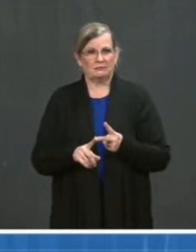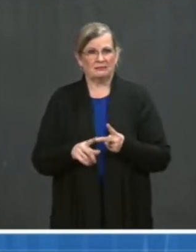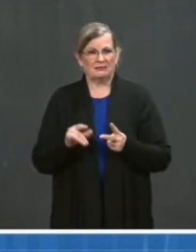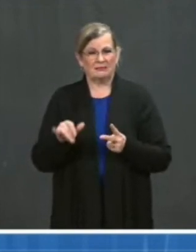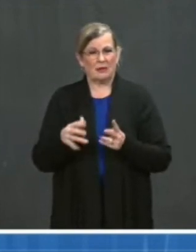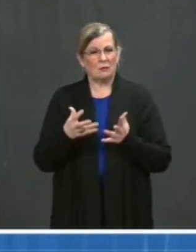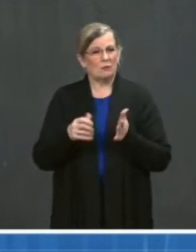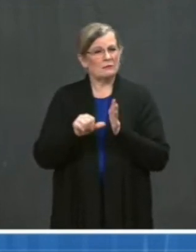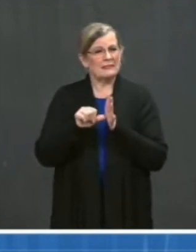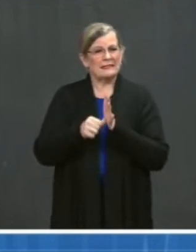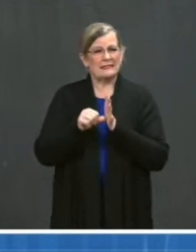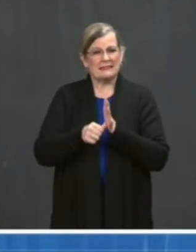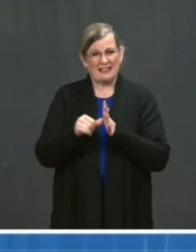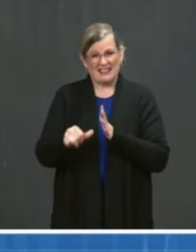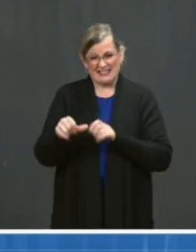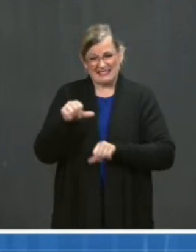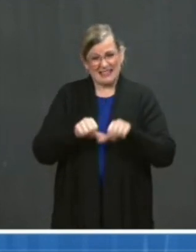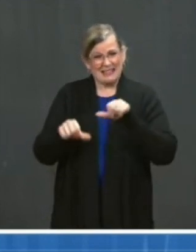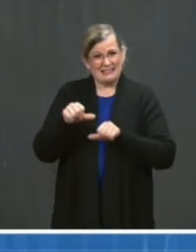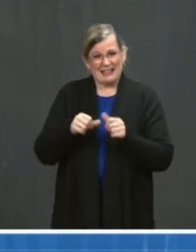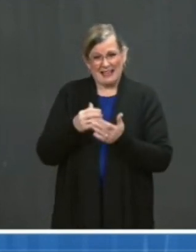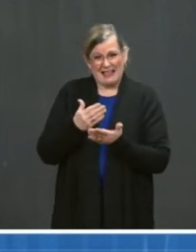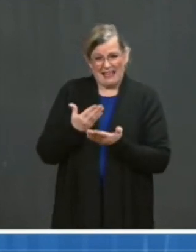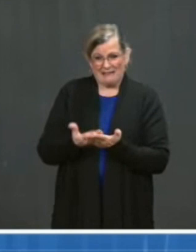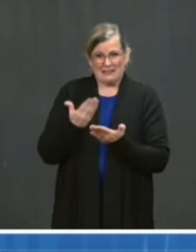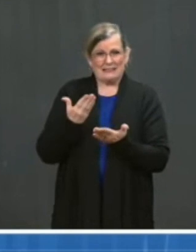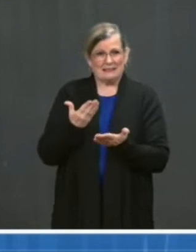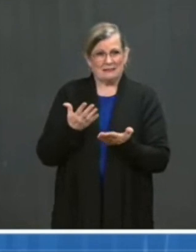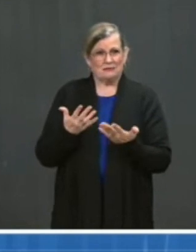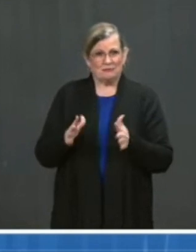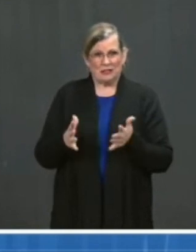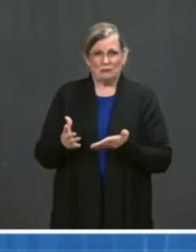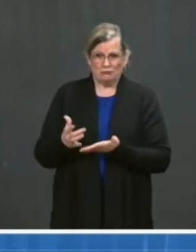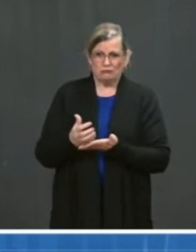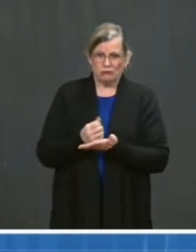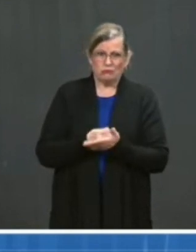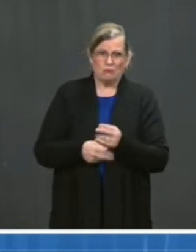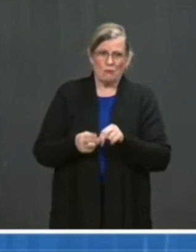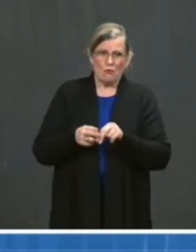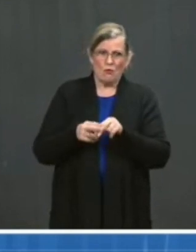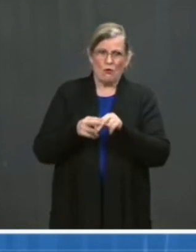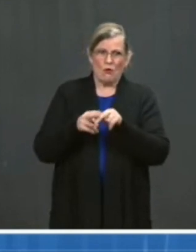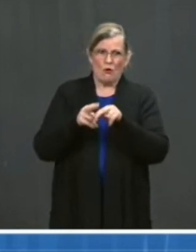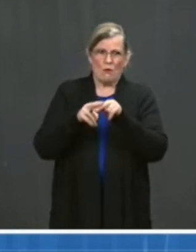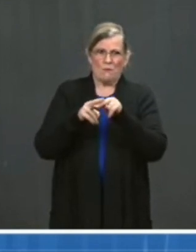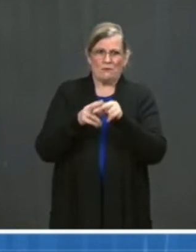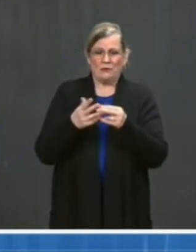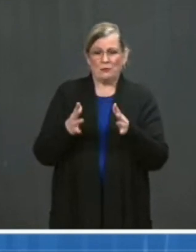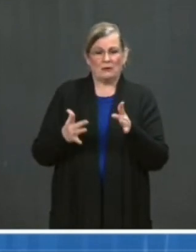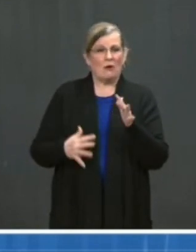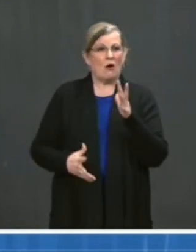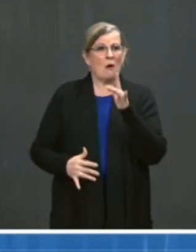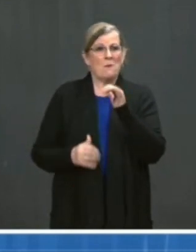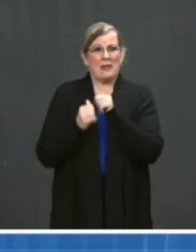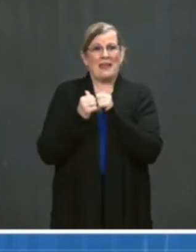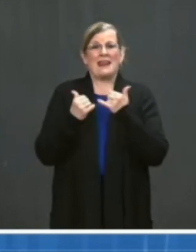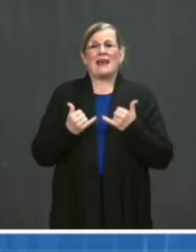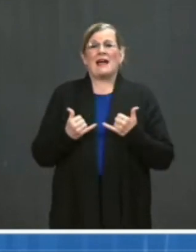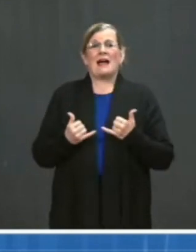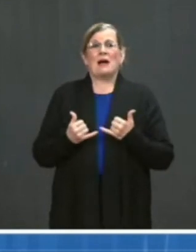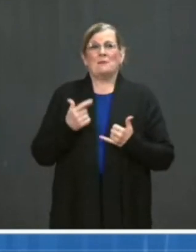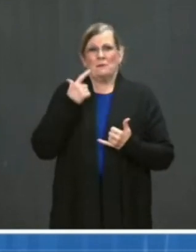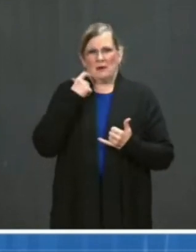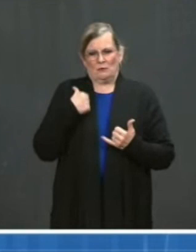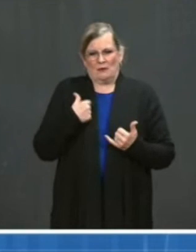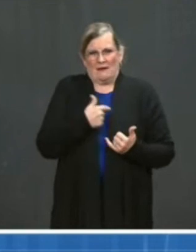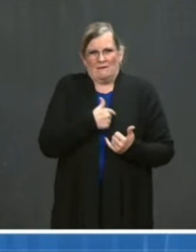evidence were rapidly evolving, and that we would update our guidance as new evidence emerged. We now have several newly released studies